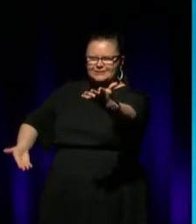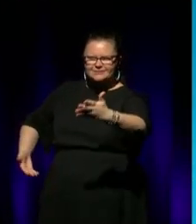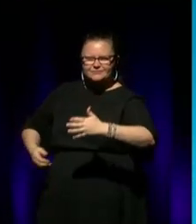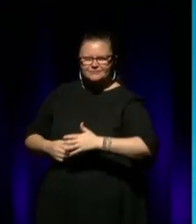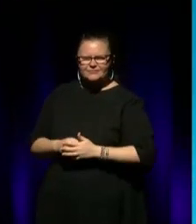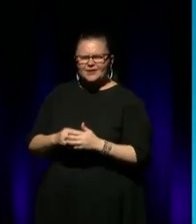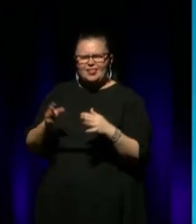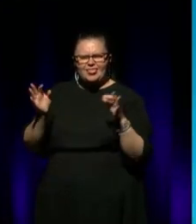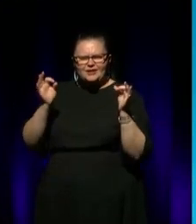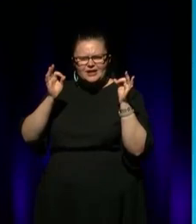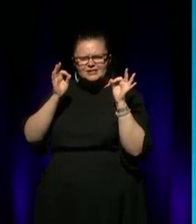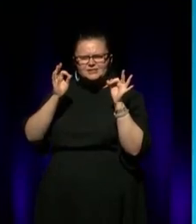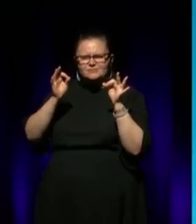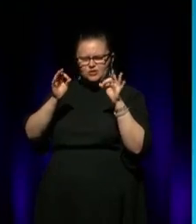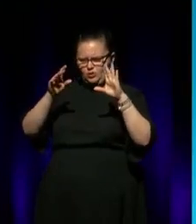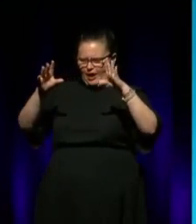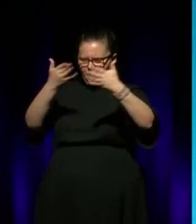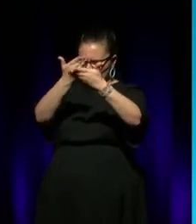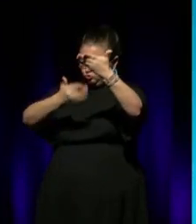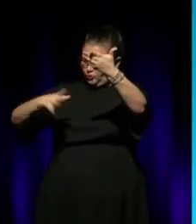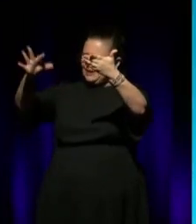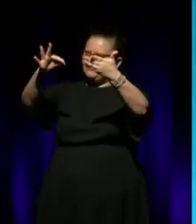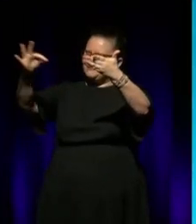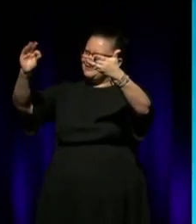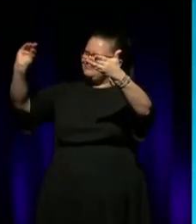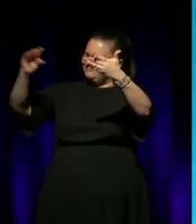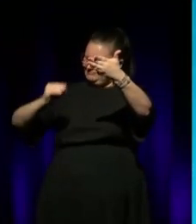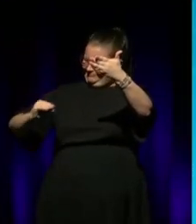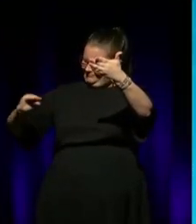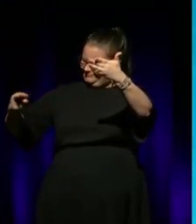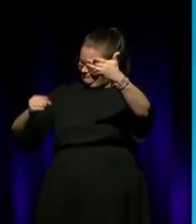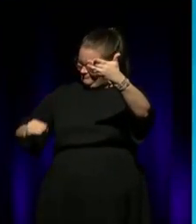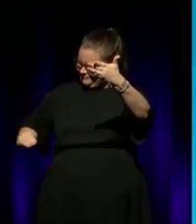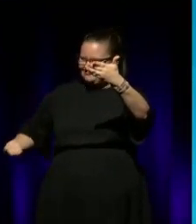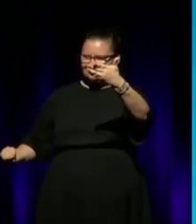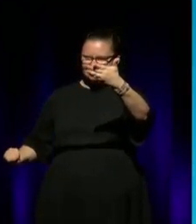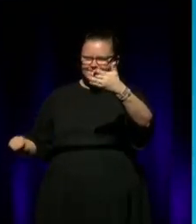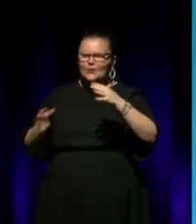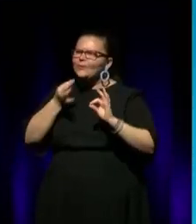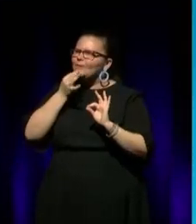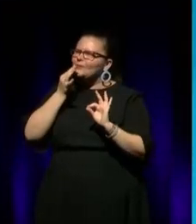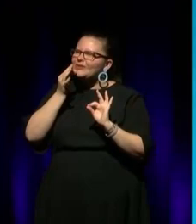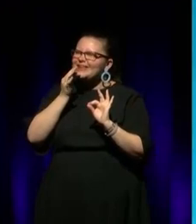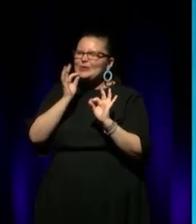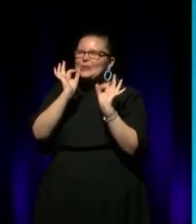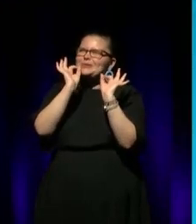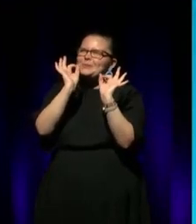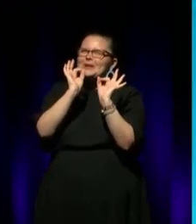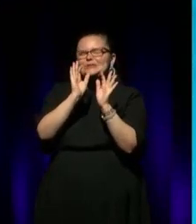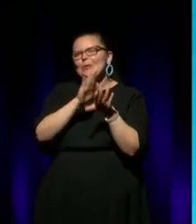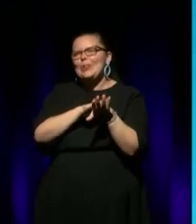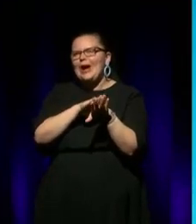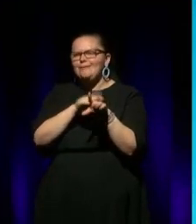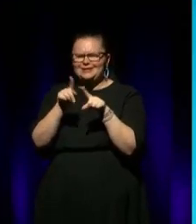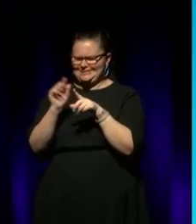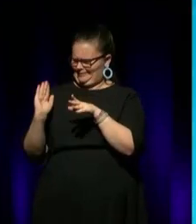there are special moments through stories. Like, they've all got a little special... They've all got a little shining special moment through each one. a previous